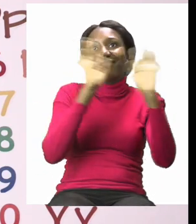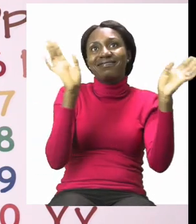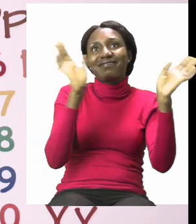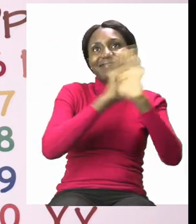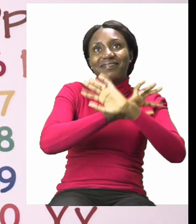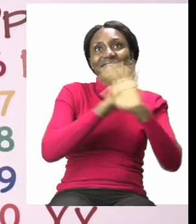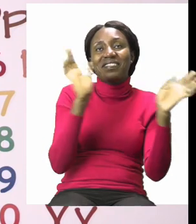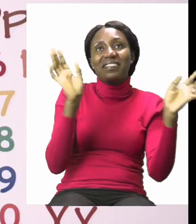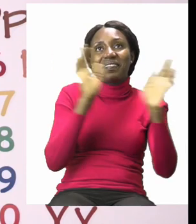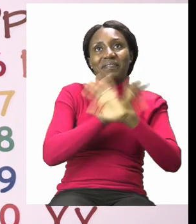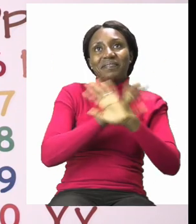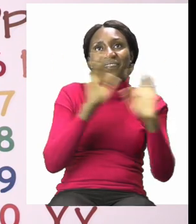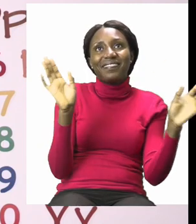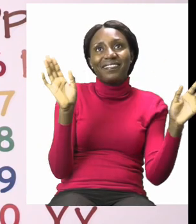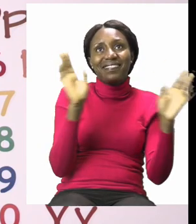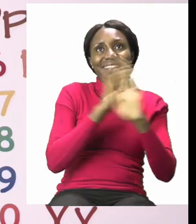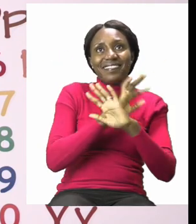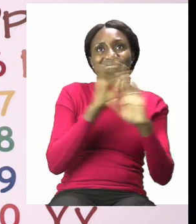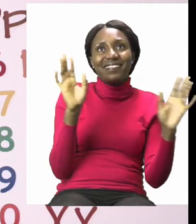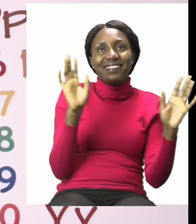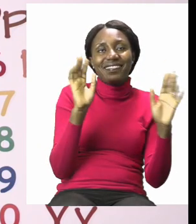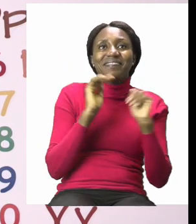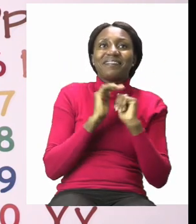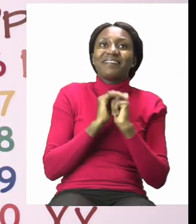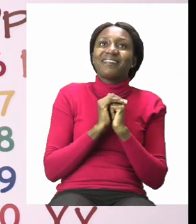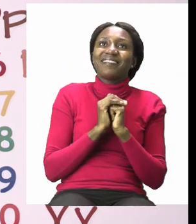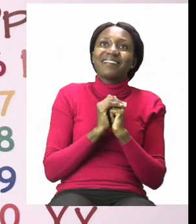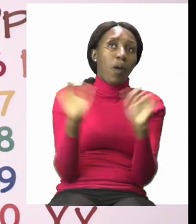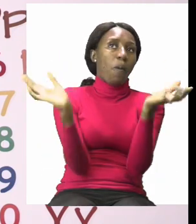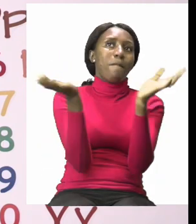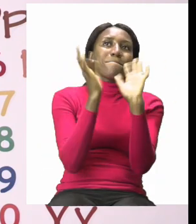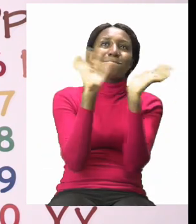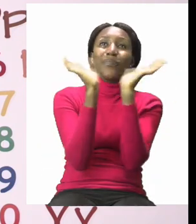say goodbye bye